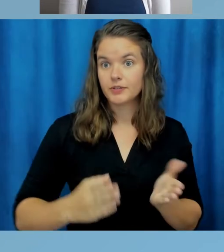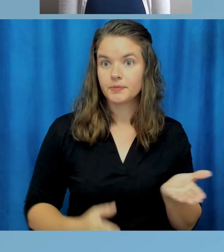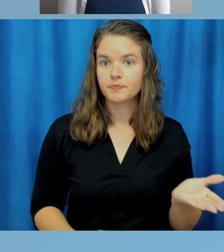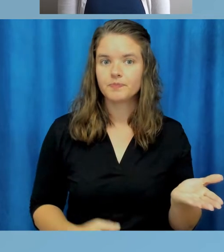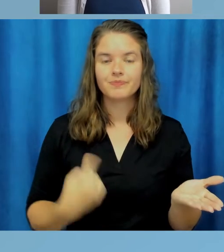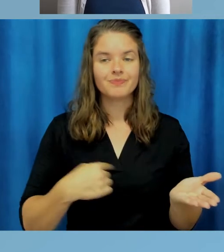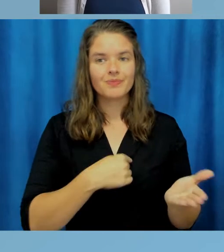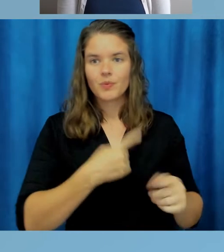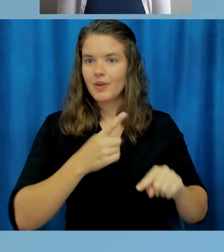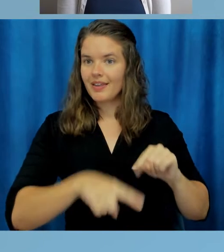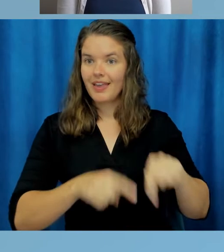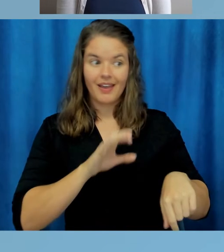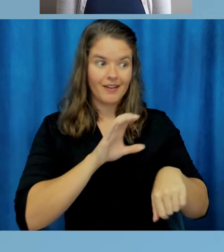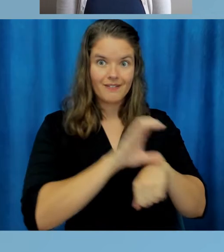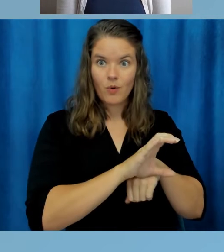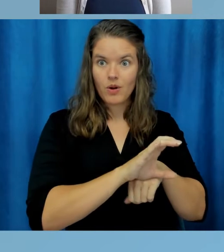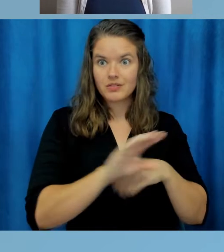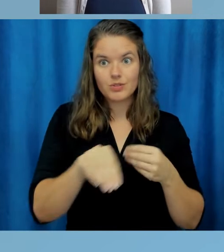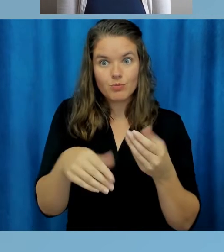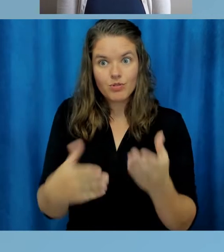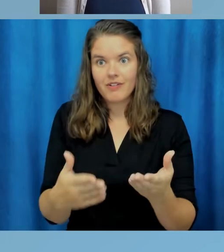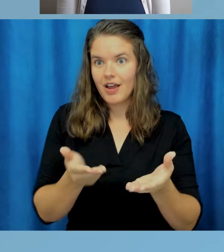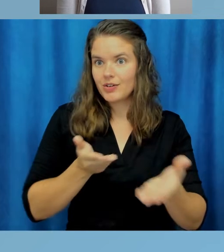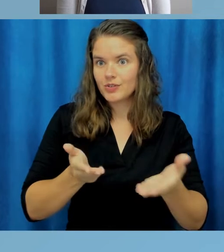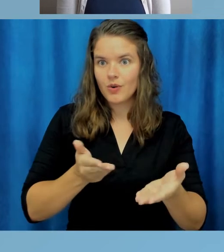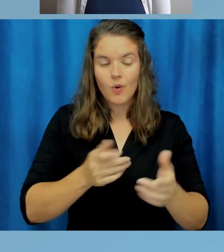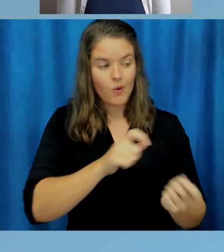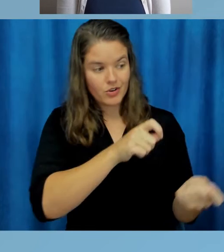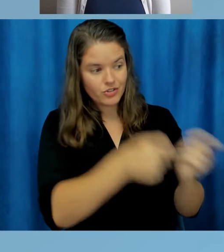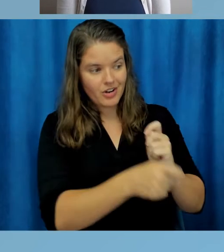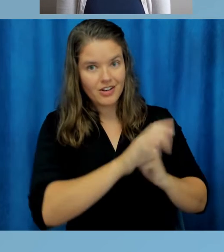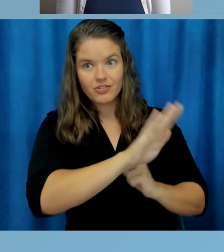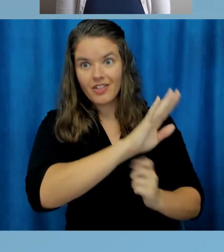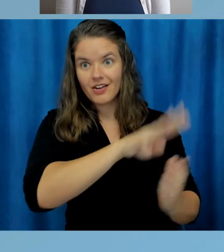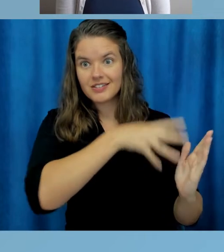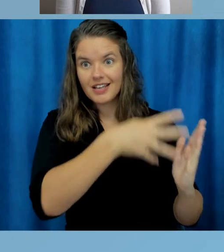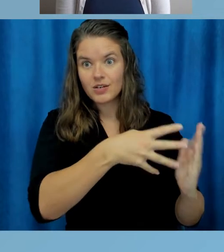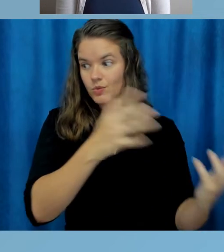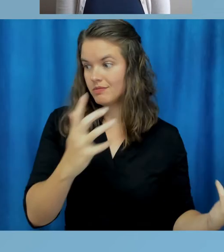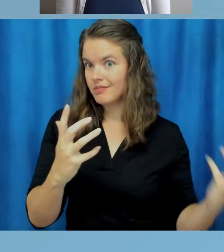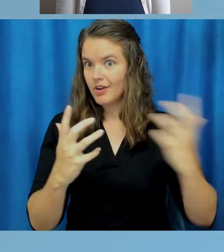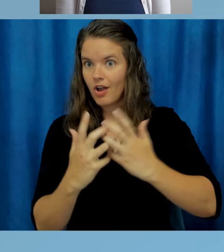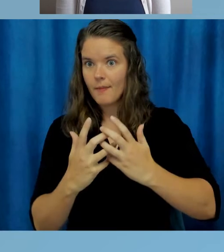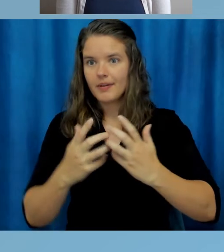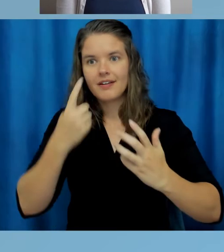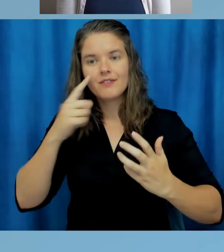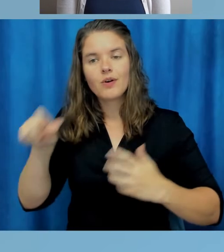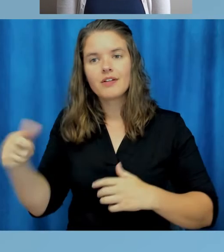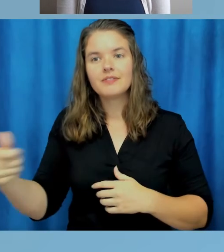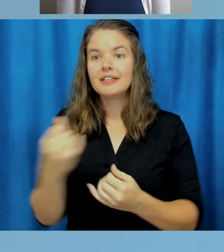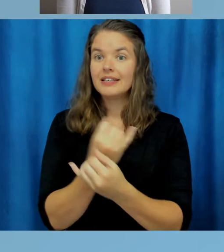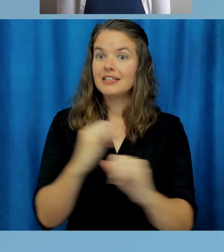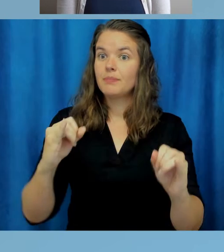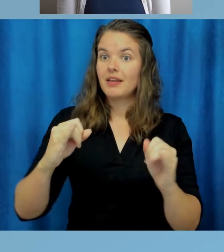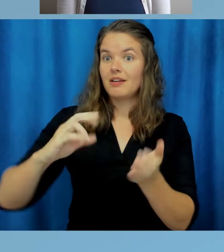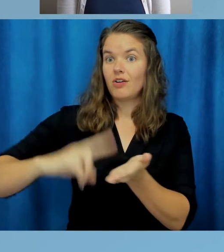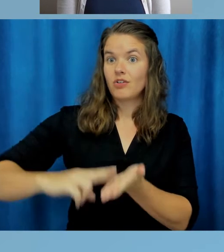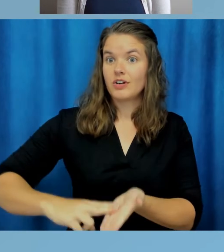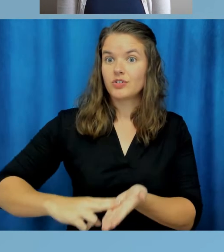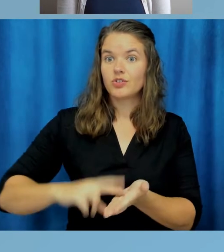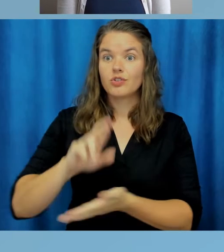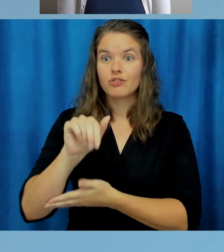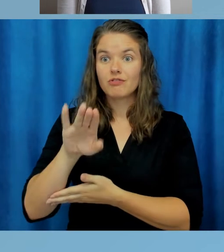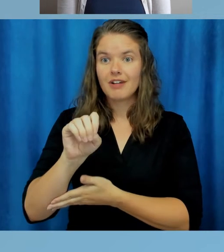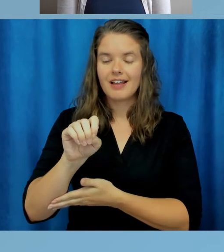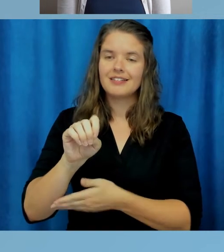We cannot force them to provide their services or to change their schedules to accommodate for others. Independent contractor rates